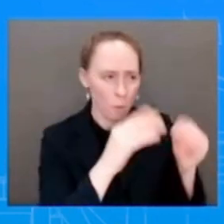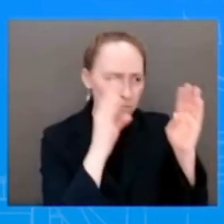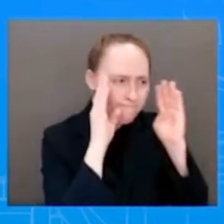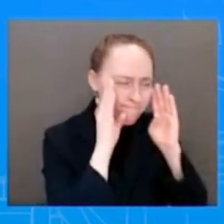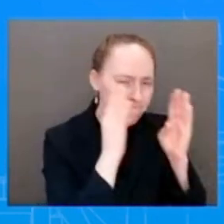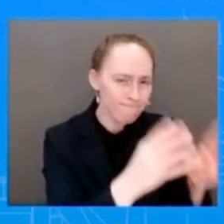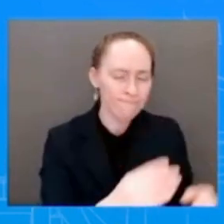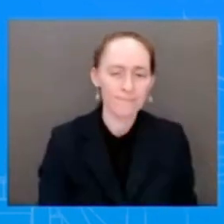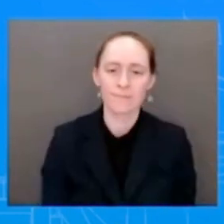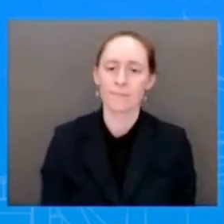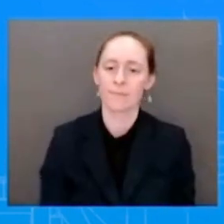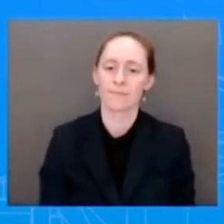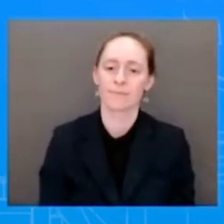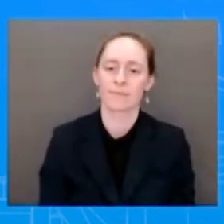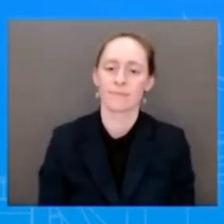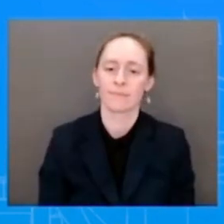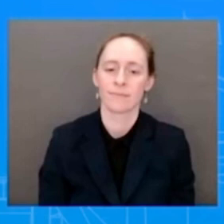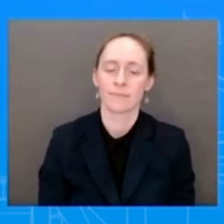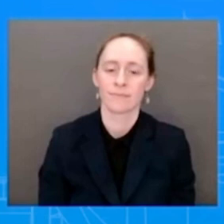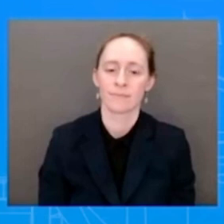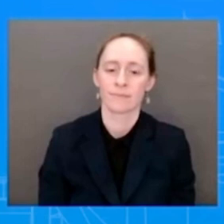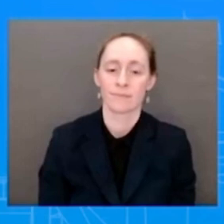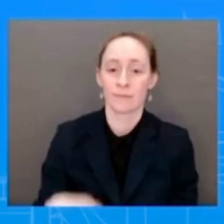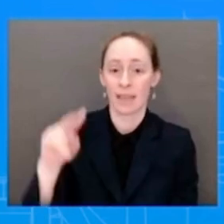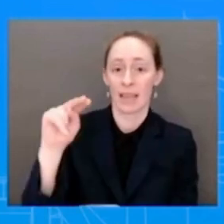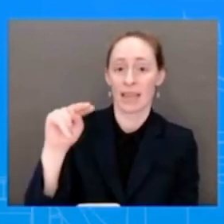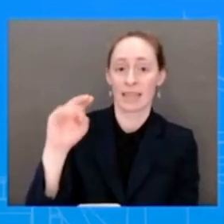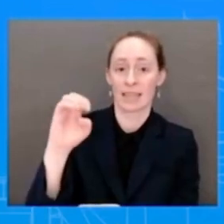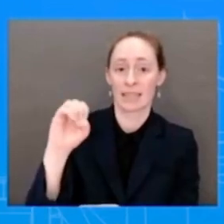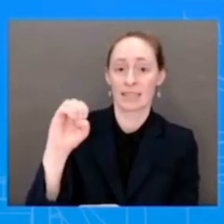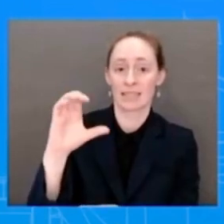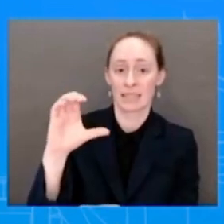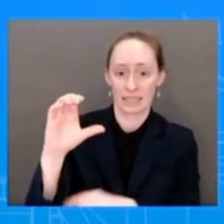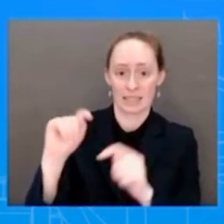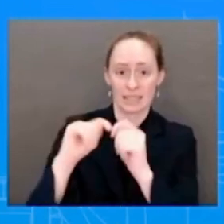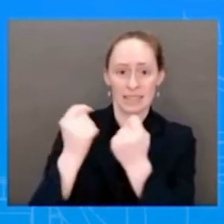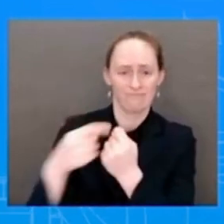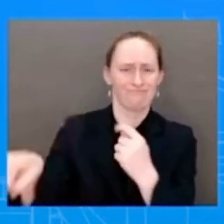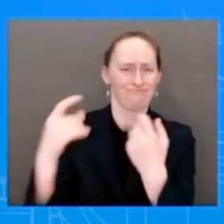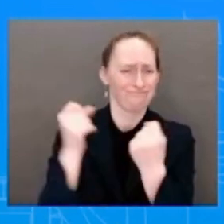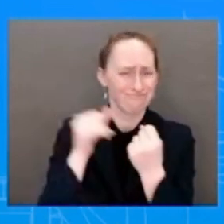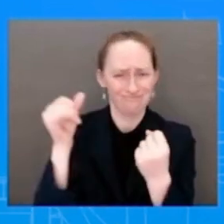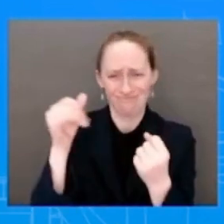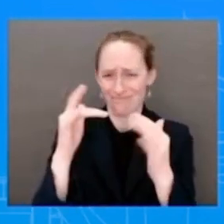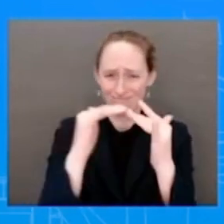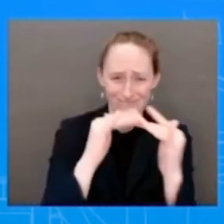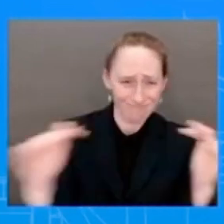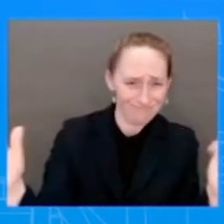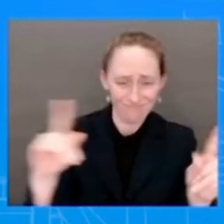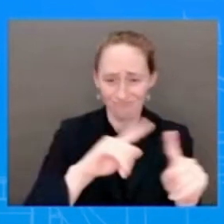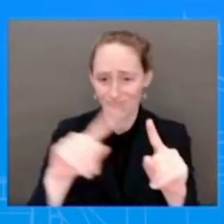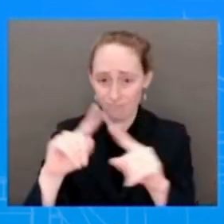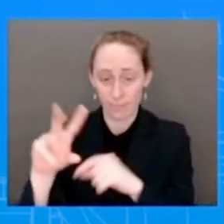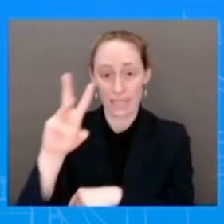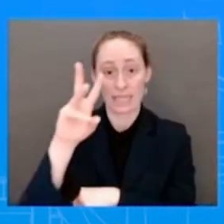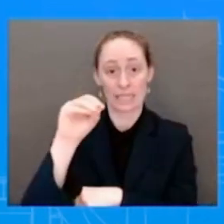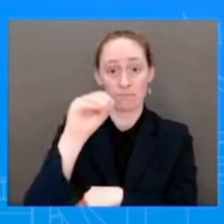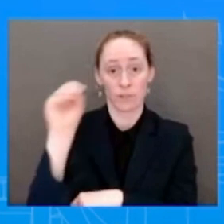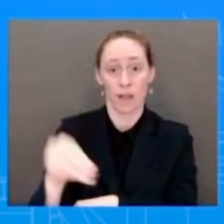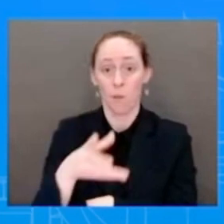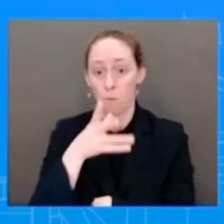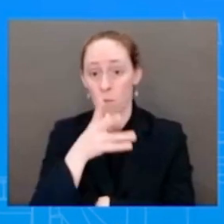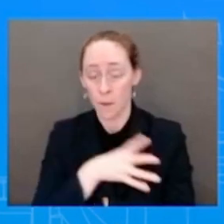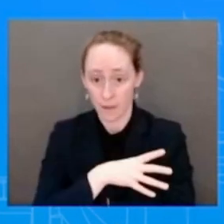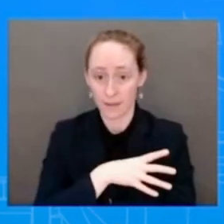diverse NEC in history, 60% women and 50% people of color. He has a way of translating